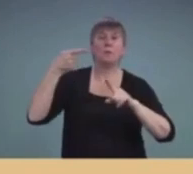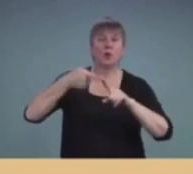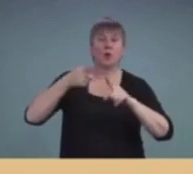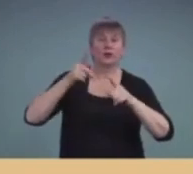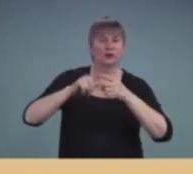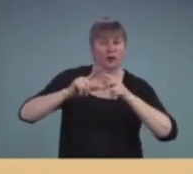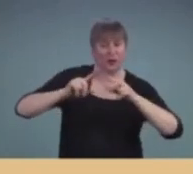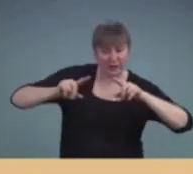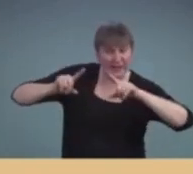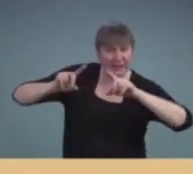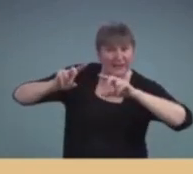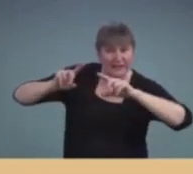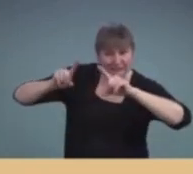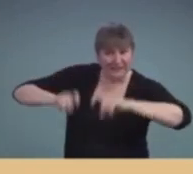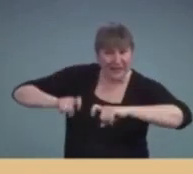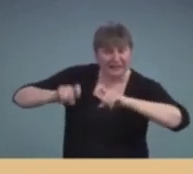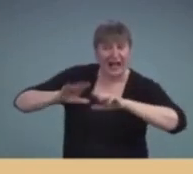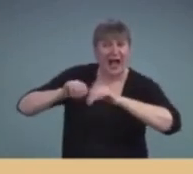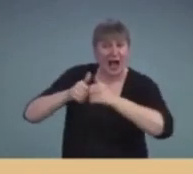assessments.